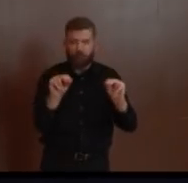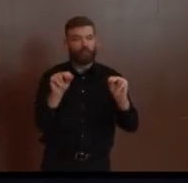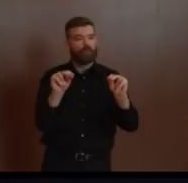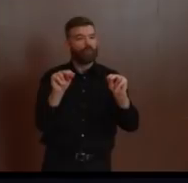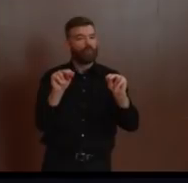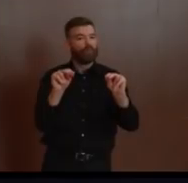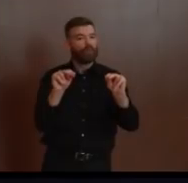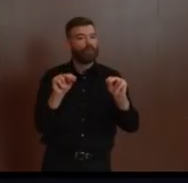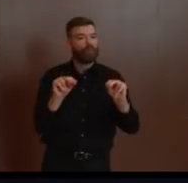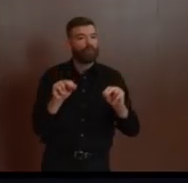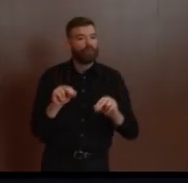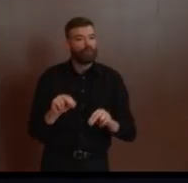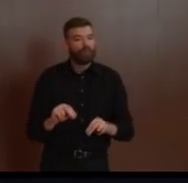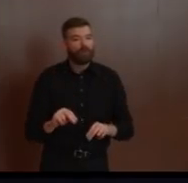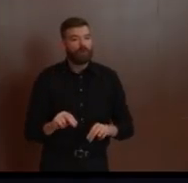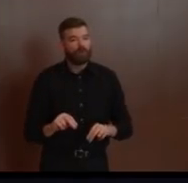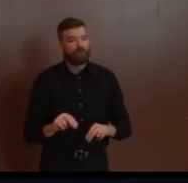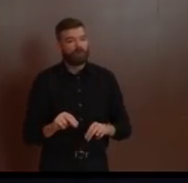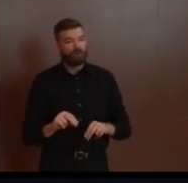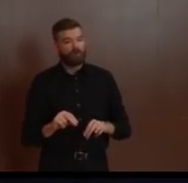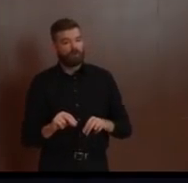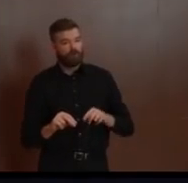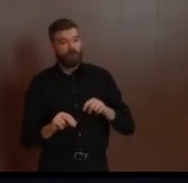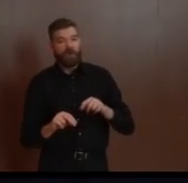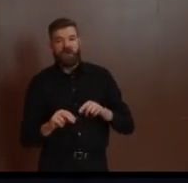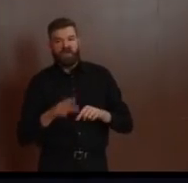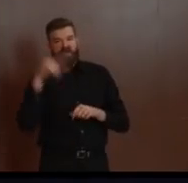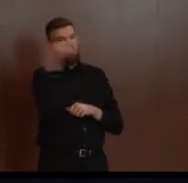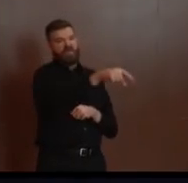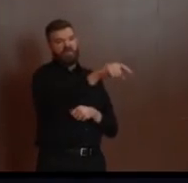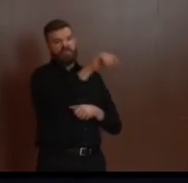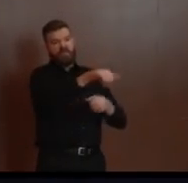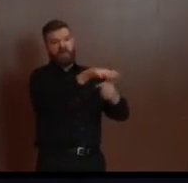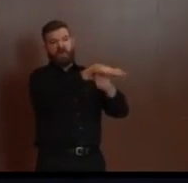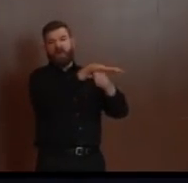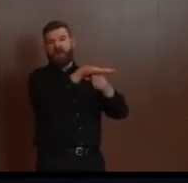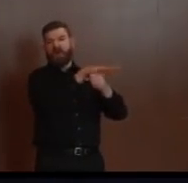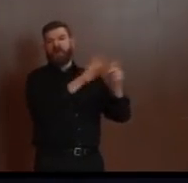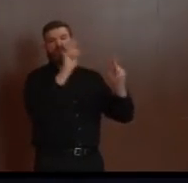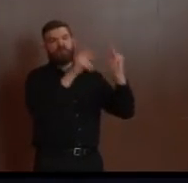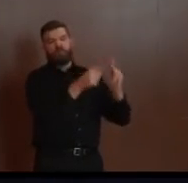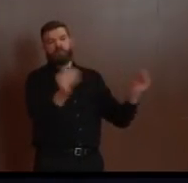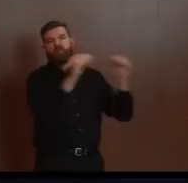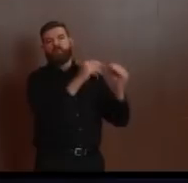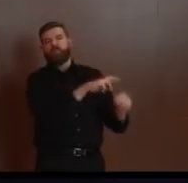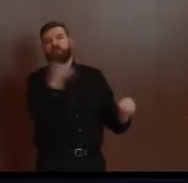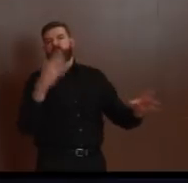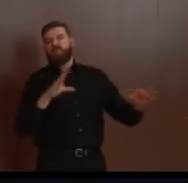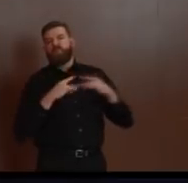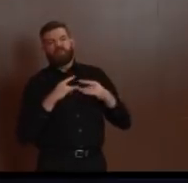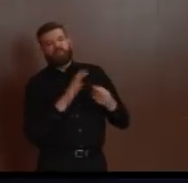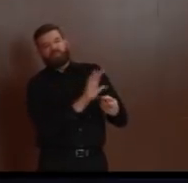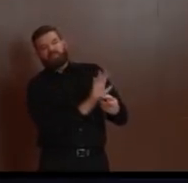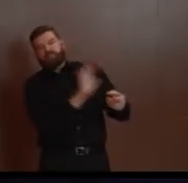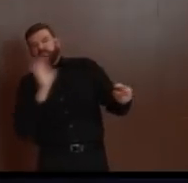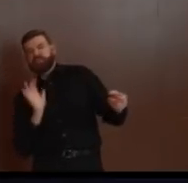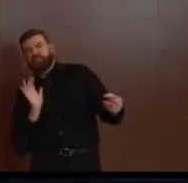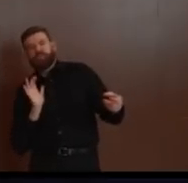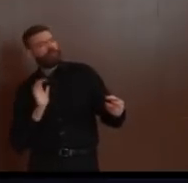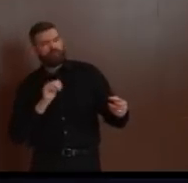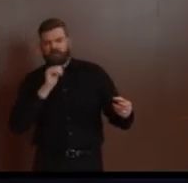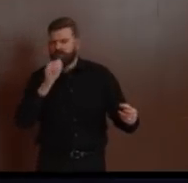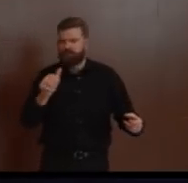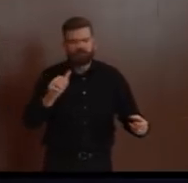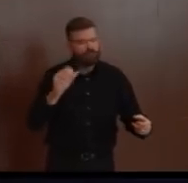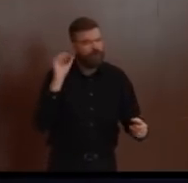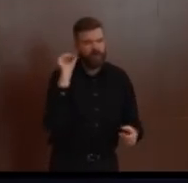it. We have zero tolerance here in this state for any kind of discrimination or hate, and we're here to help. If you've been the victim